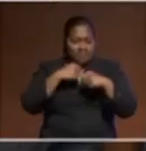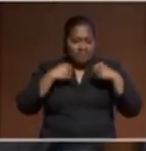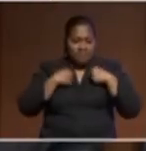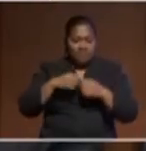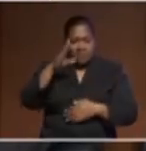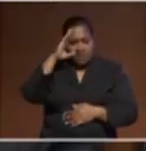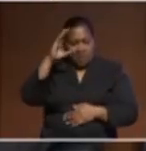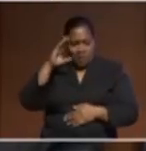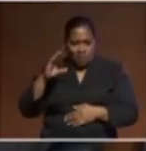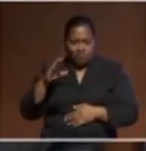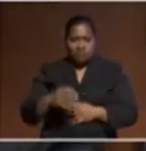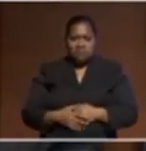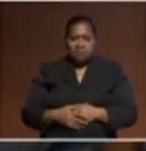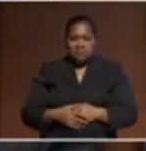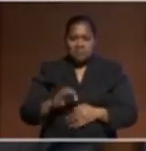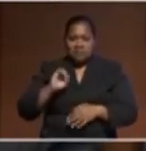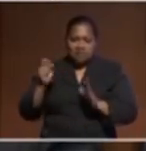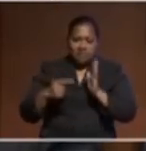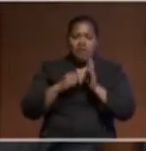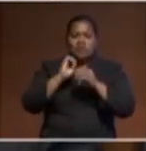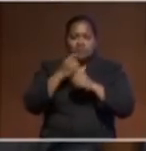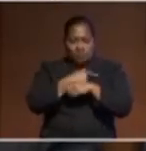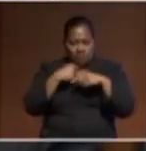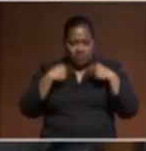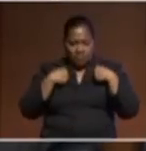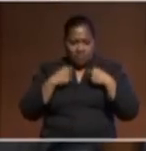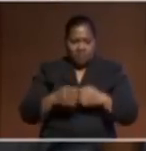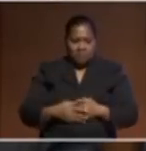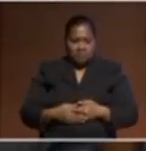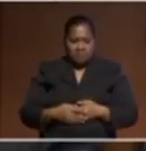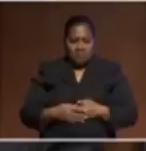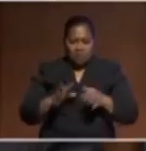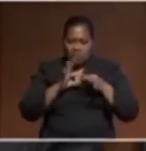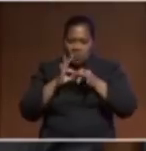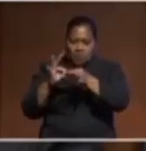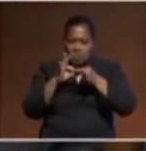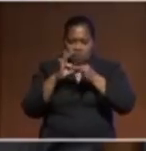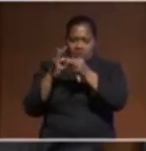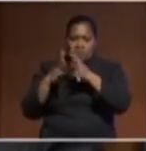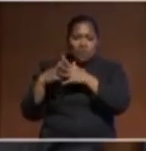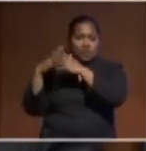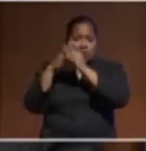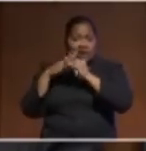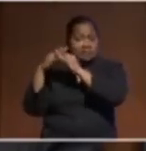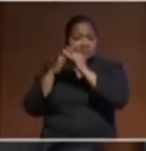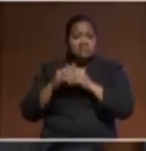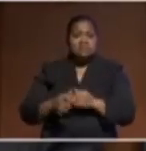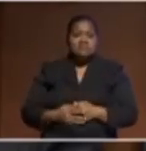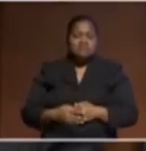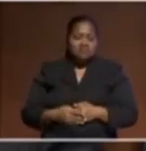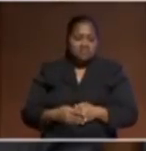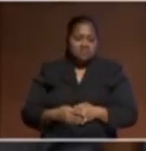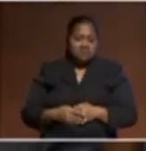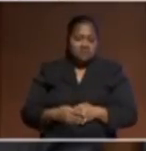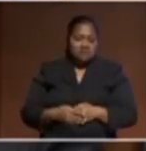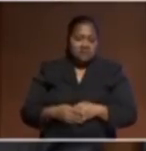delegation that's in Washington, San Francisco, working with the U.S. to extend the economic provisions of